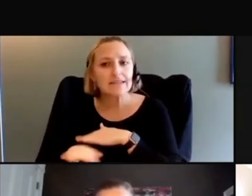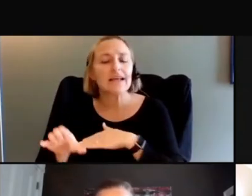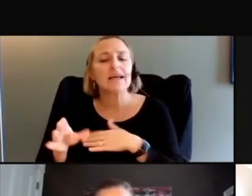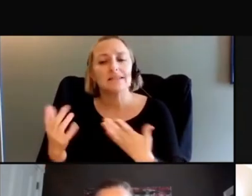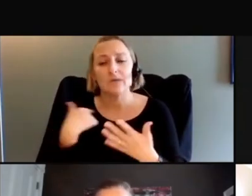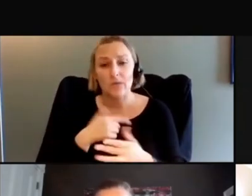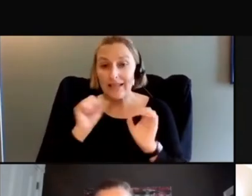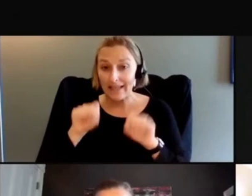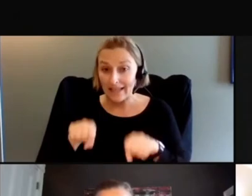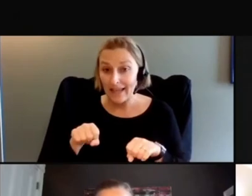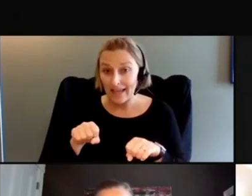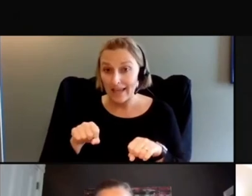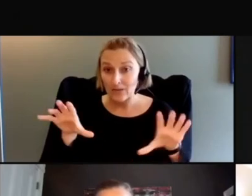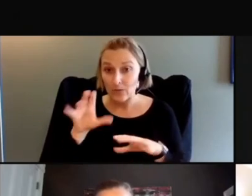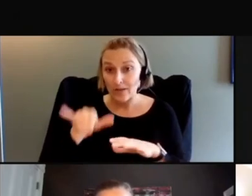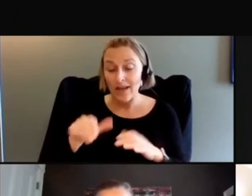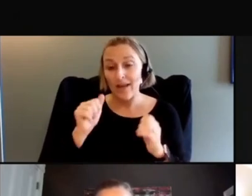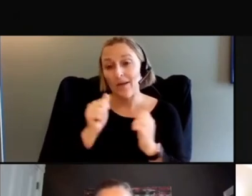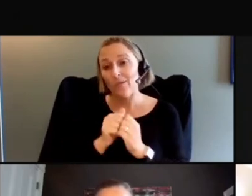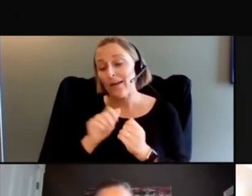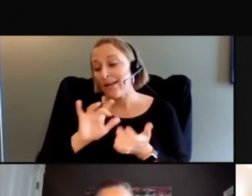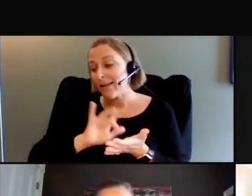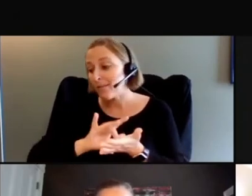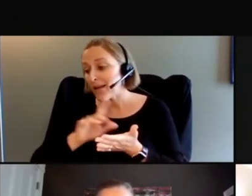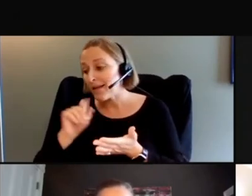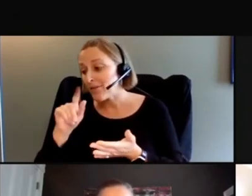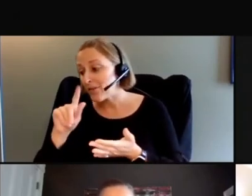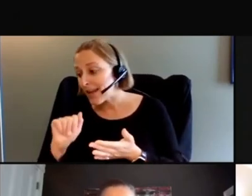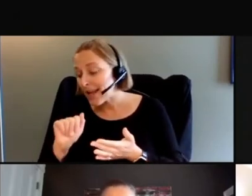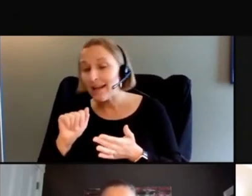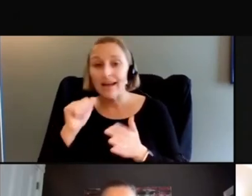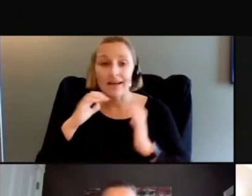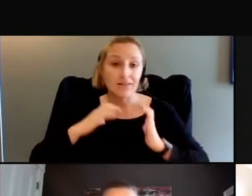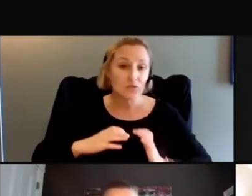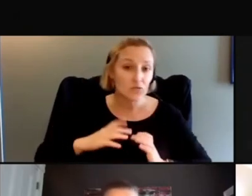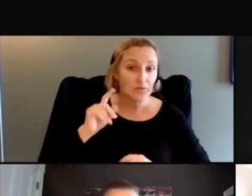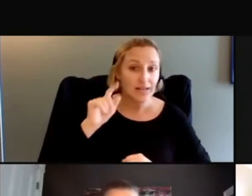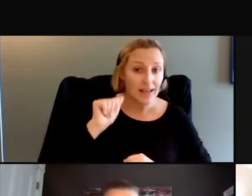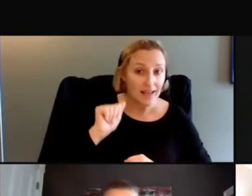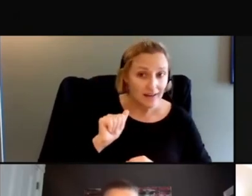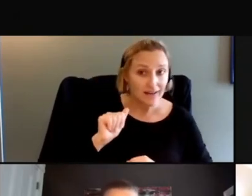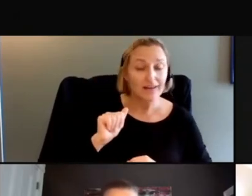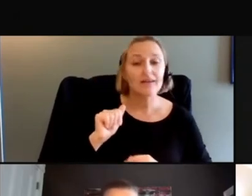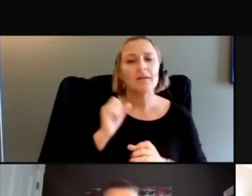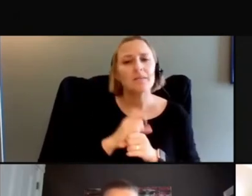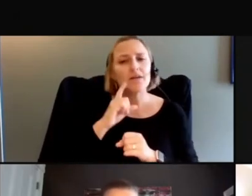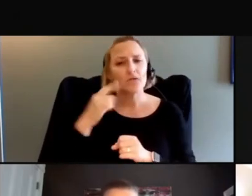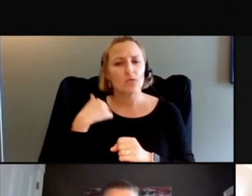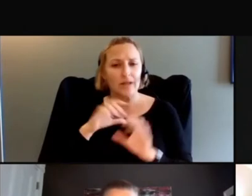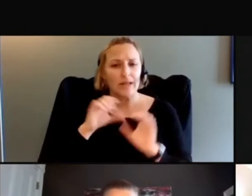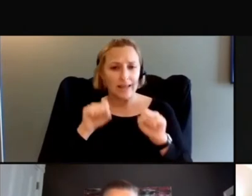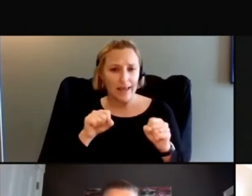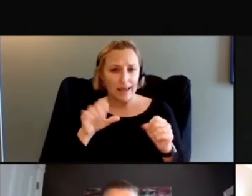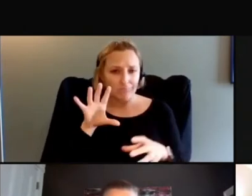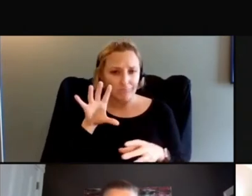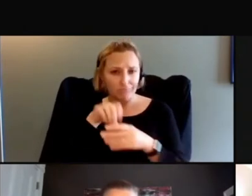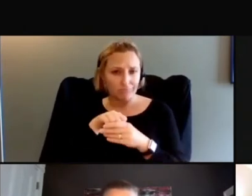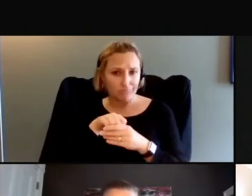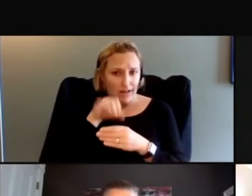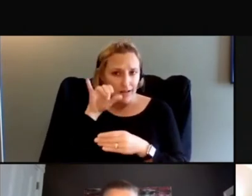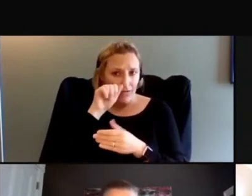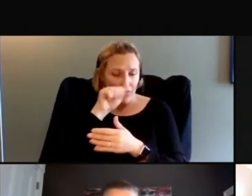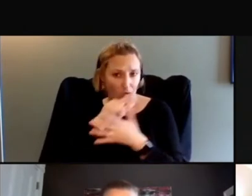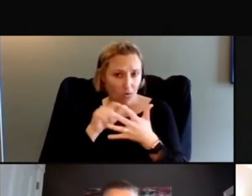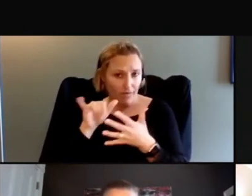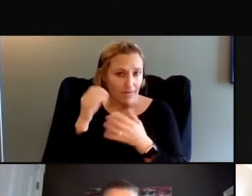this data, our medical data, prescription claims data, consumer data. So, being able to combine all of this data, we can